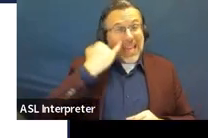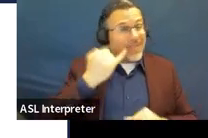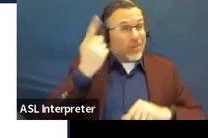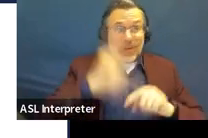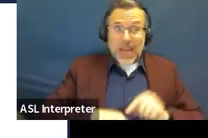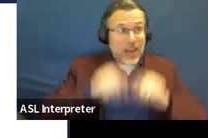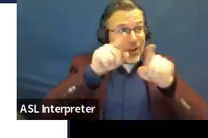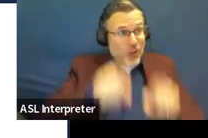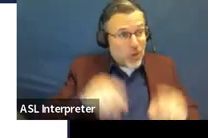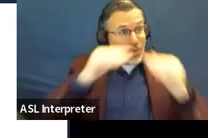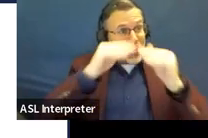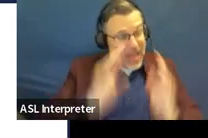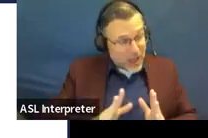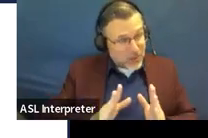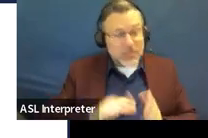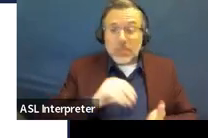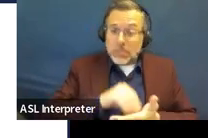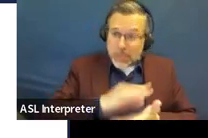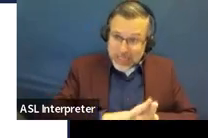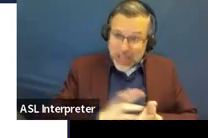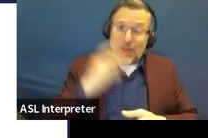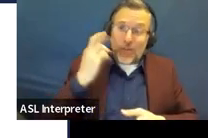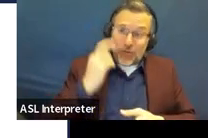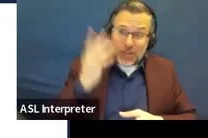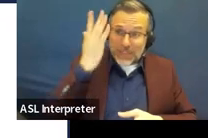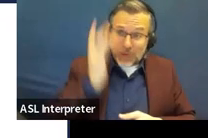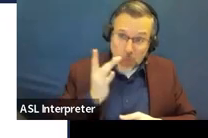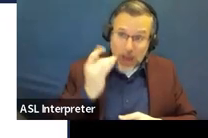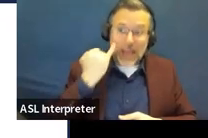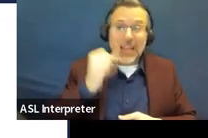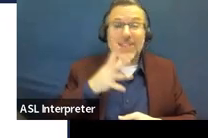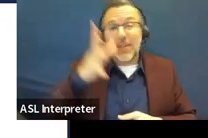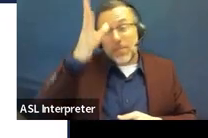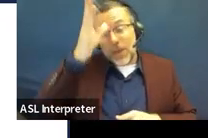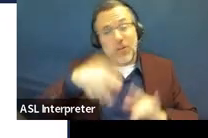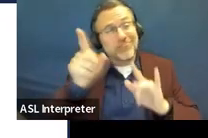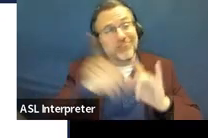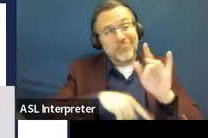just to make sure that you're covered if the parent does not come to the IEP meeting.